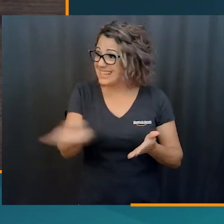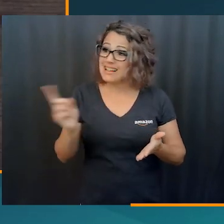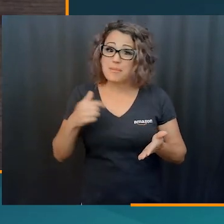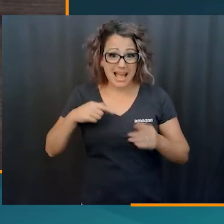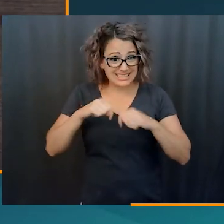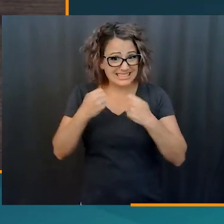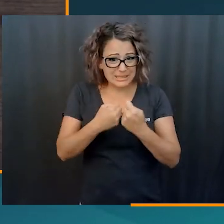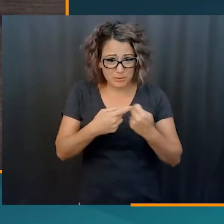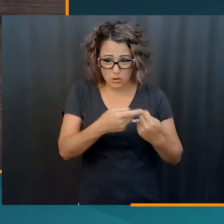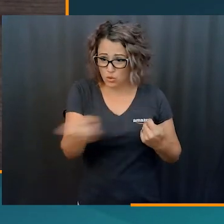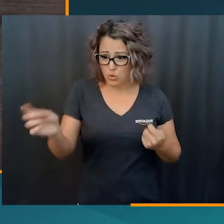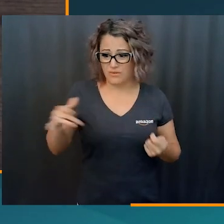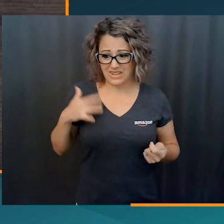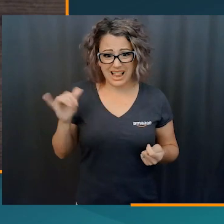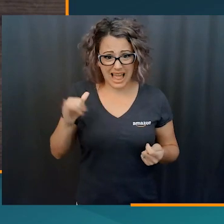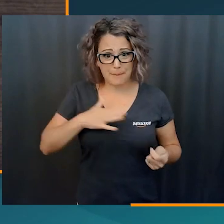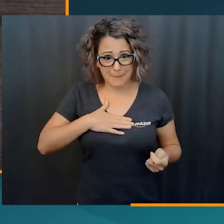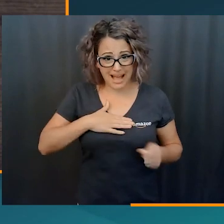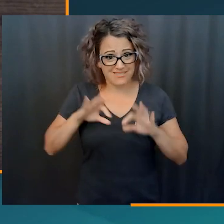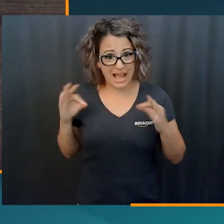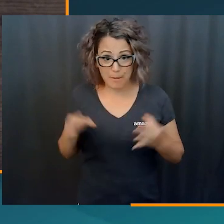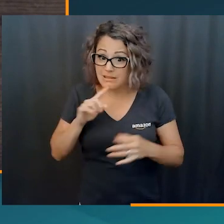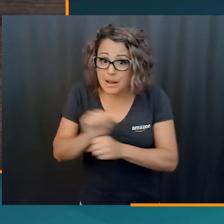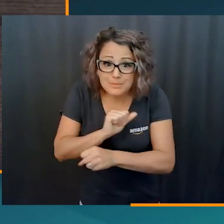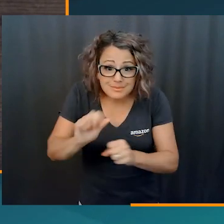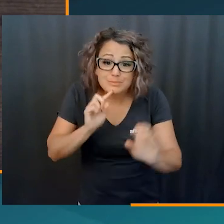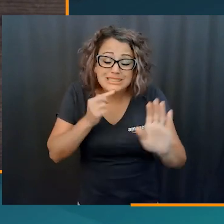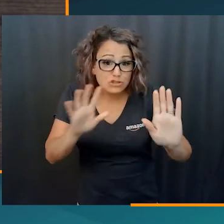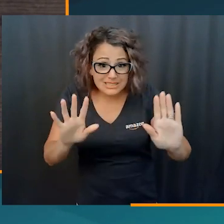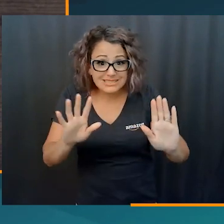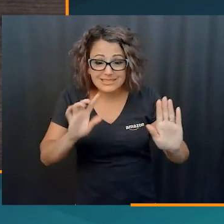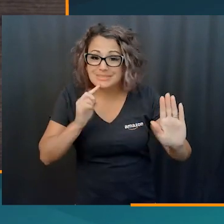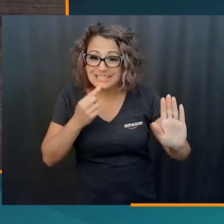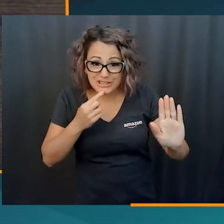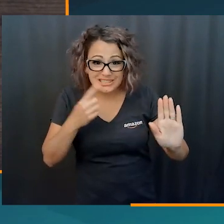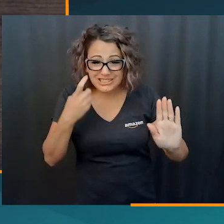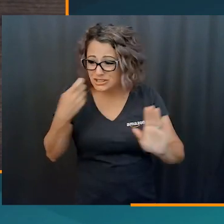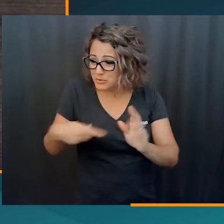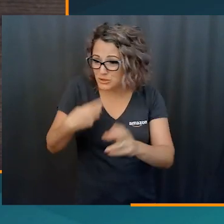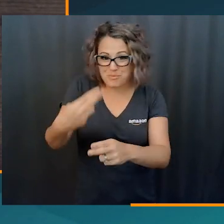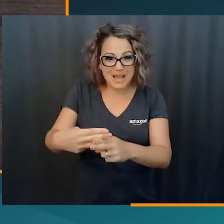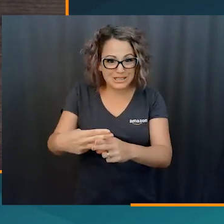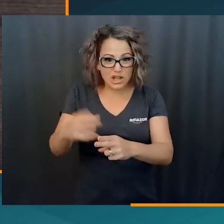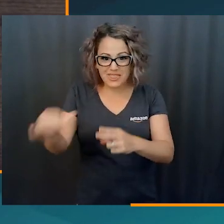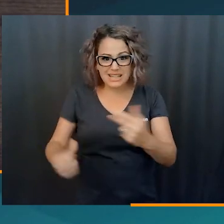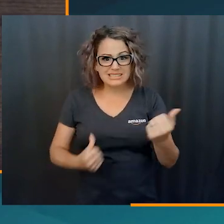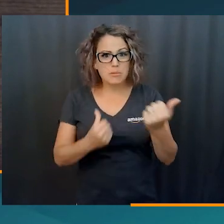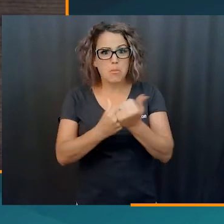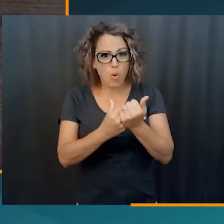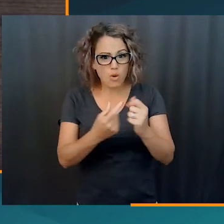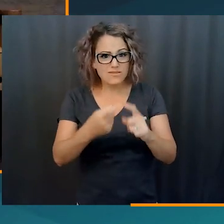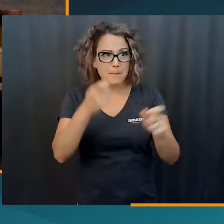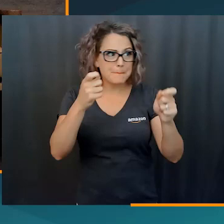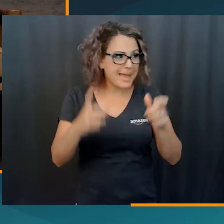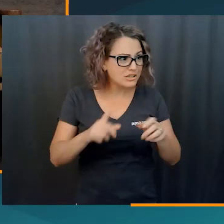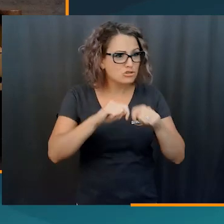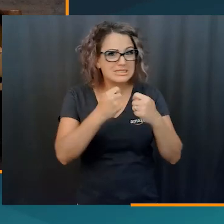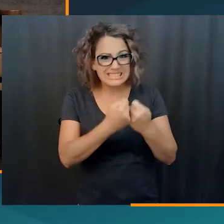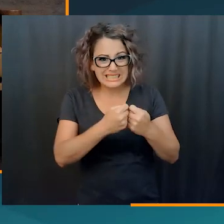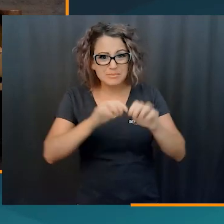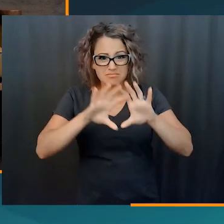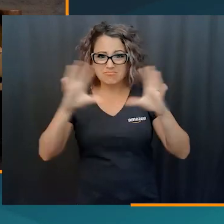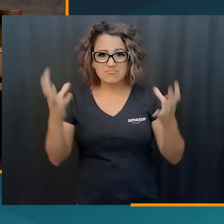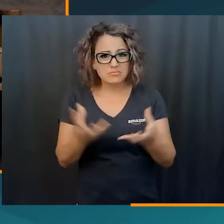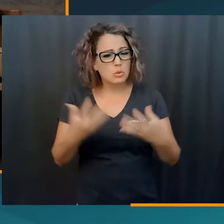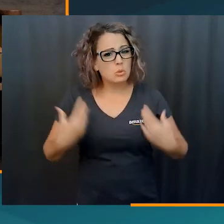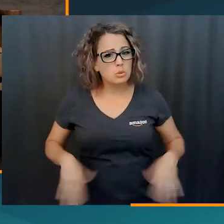truthfully, I will tell my team, like you were like my family. And, um, I mean that right. Um, because just like what you